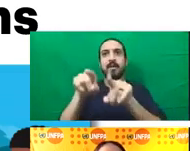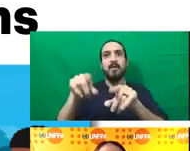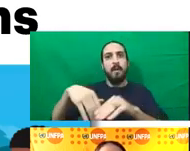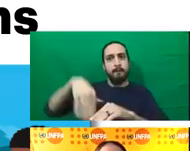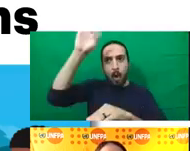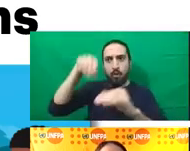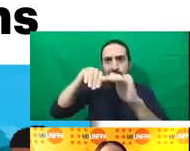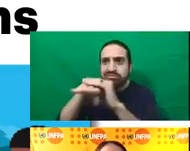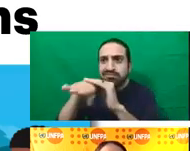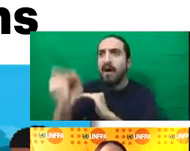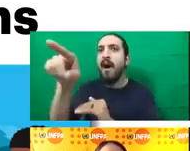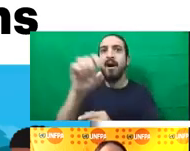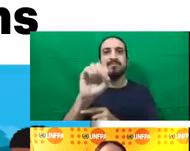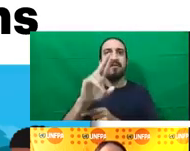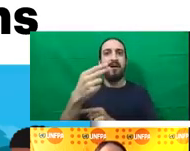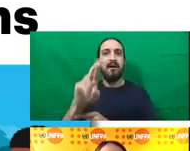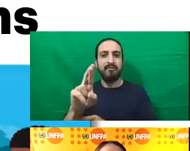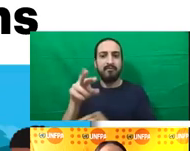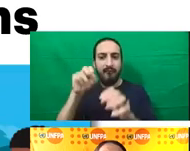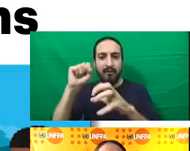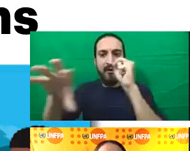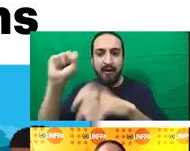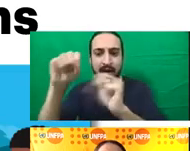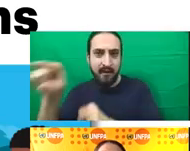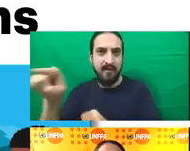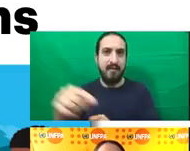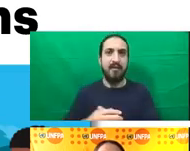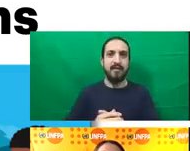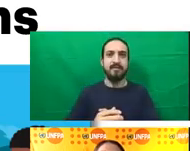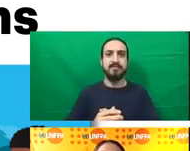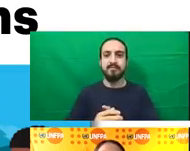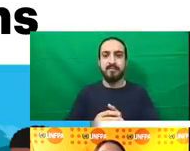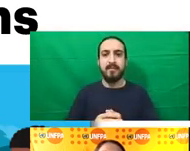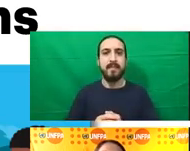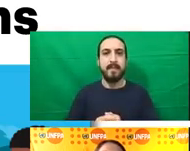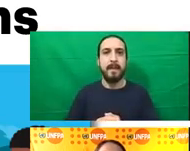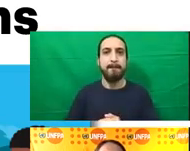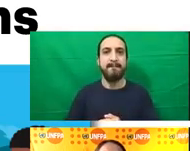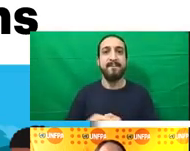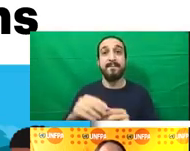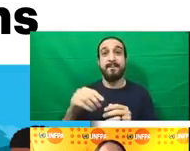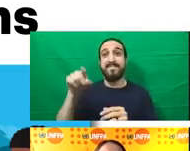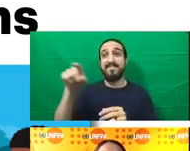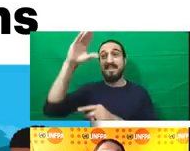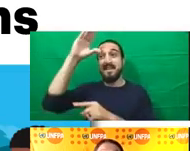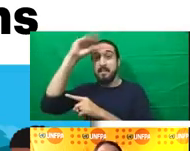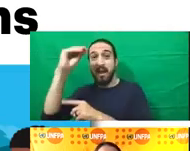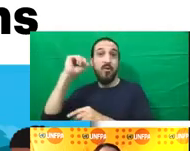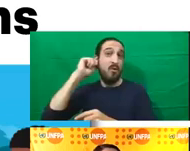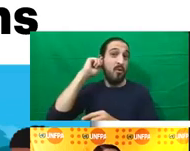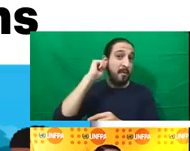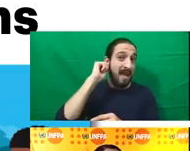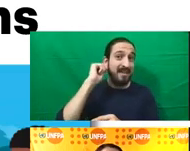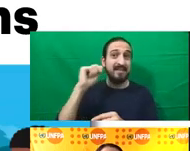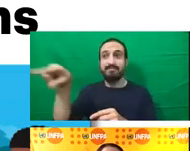responsive climate action. For example, vulnerability assessments really present a key opportunity to address gender